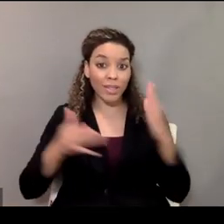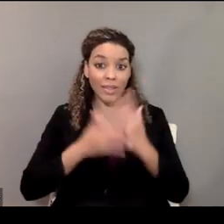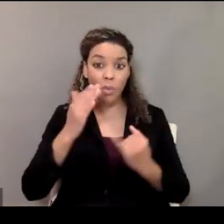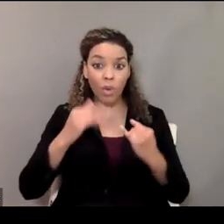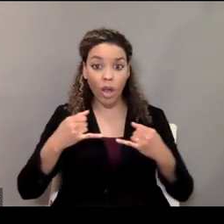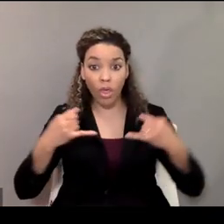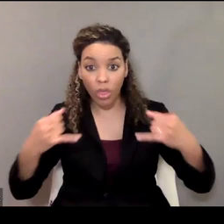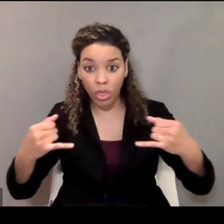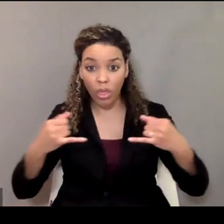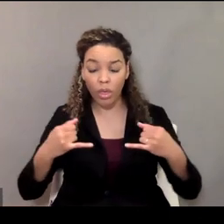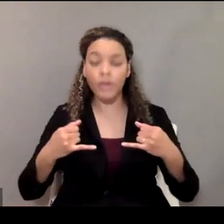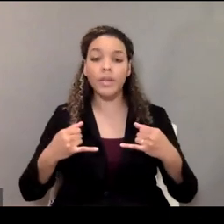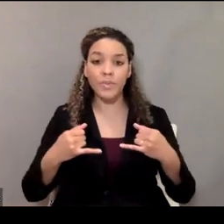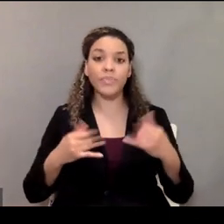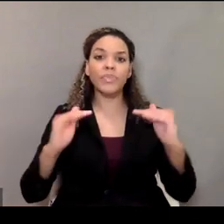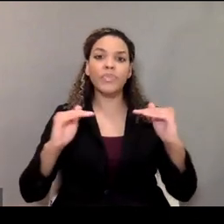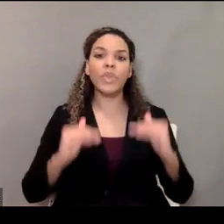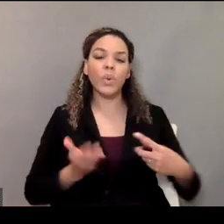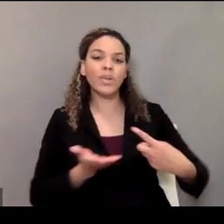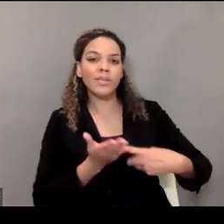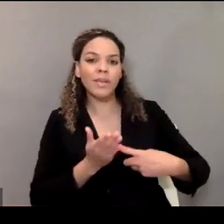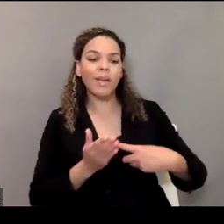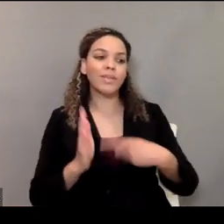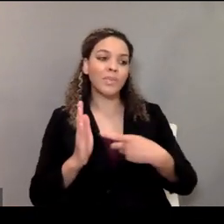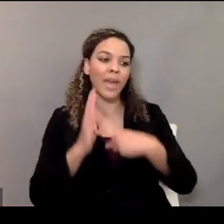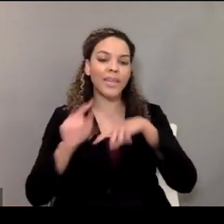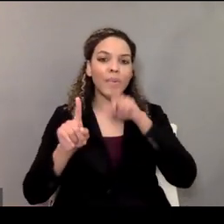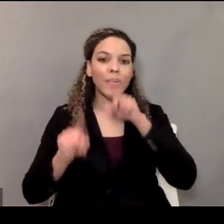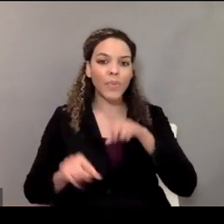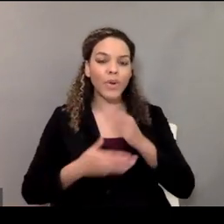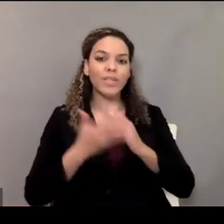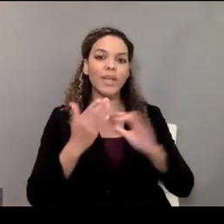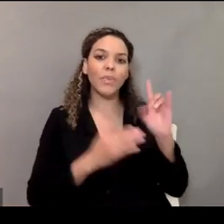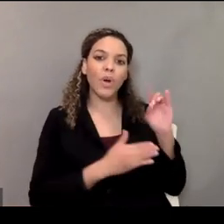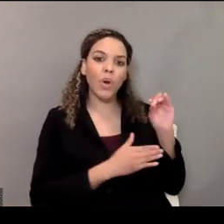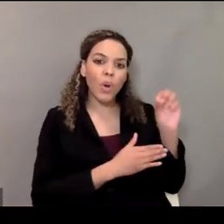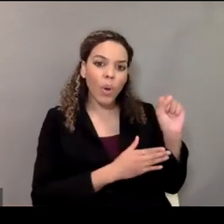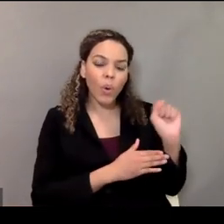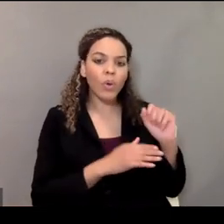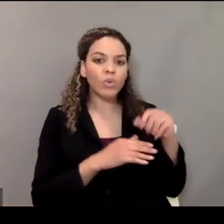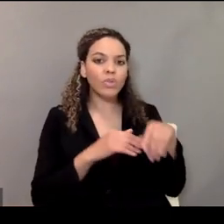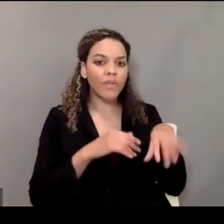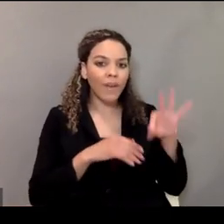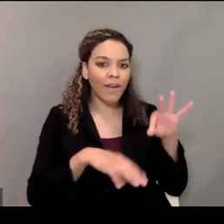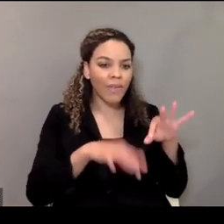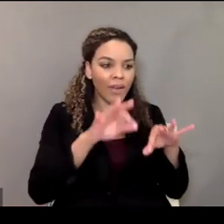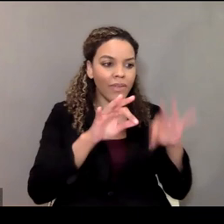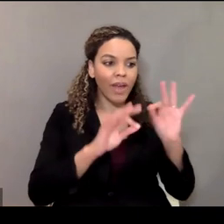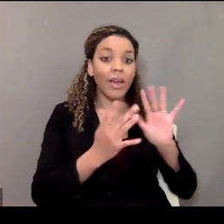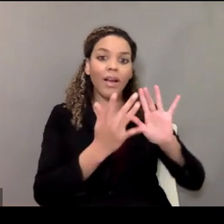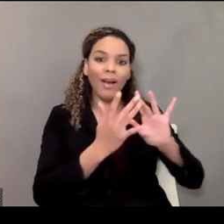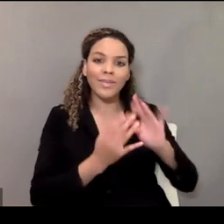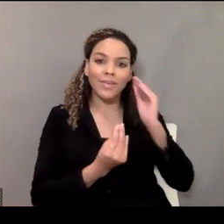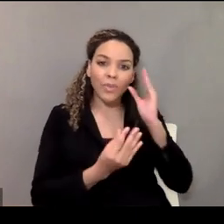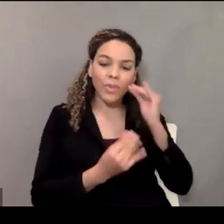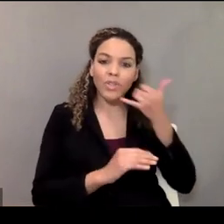We talked about mandated reporting and some of the codes to look up and contact information to have and